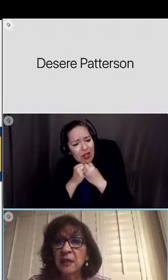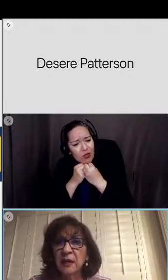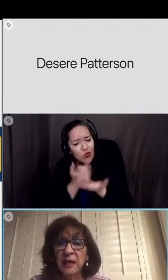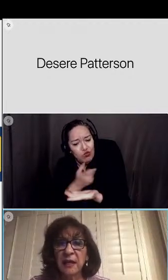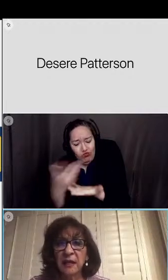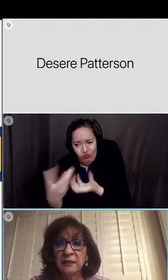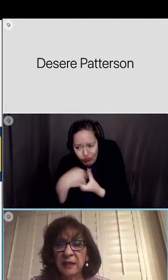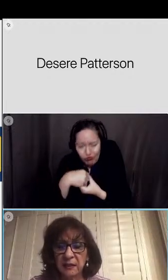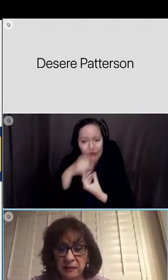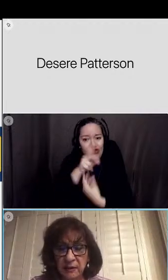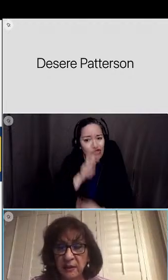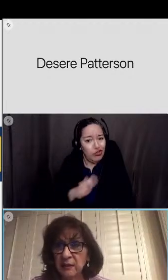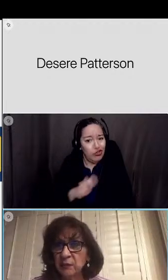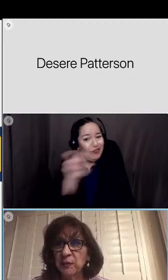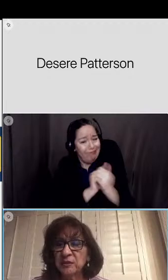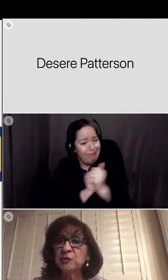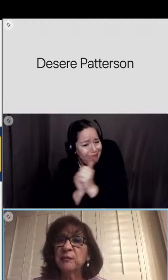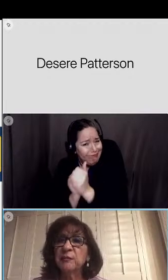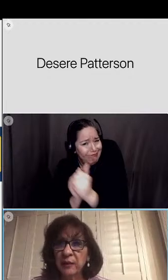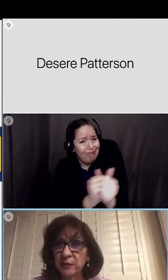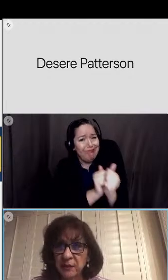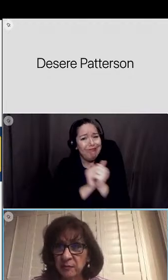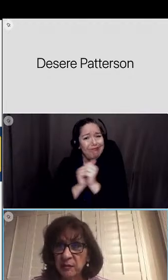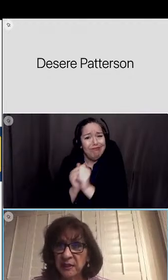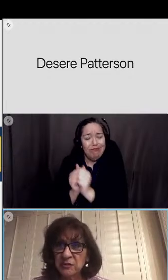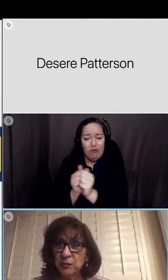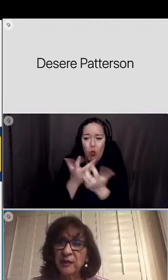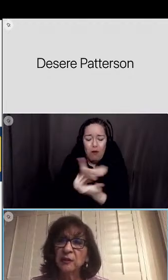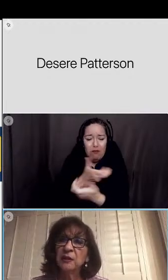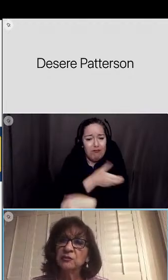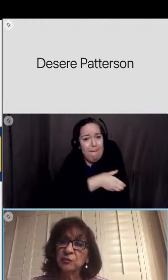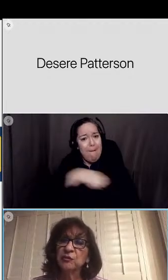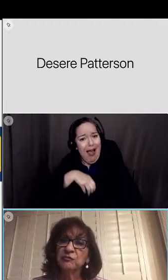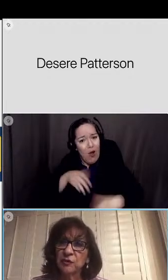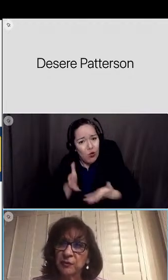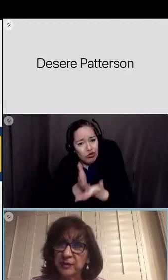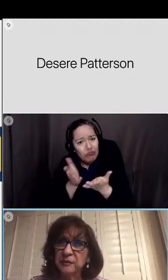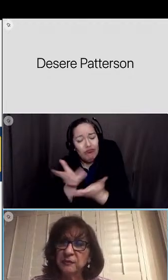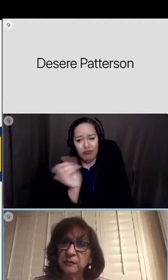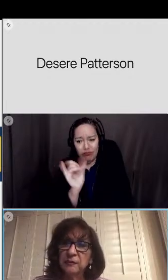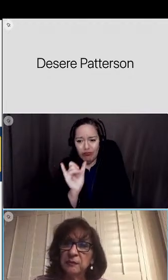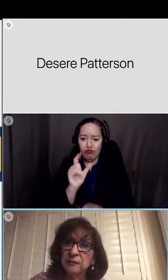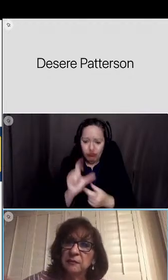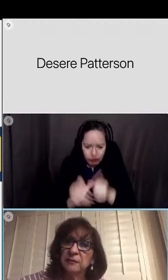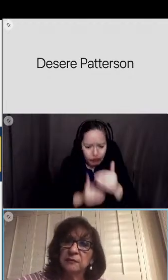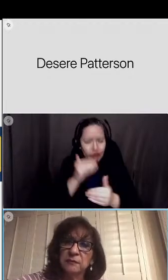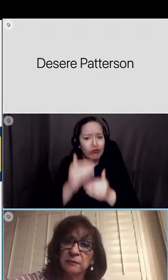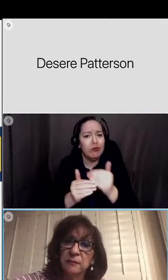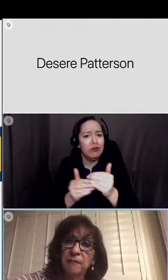with us and and we want to empower them as well to move forward